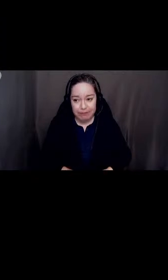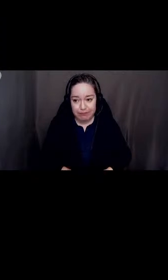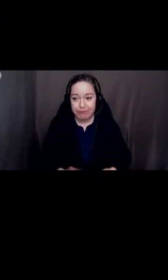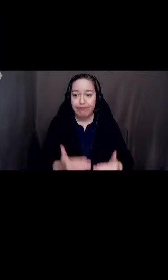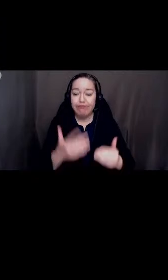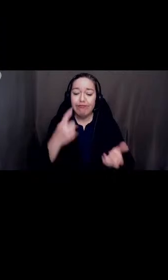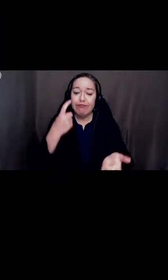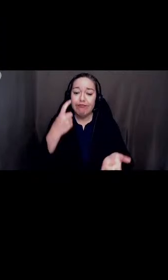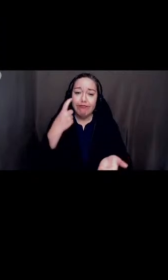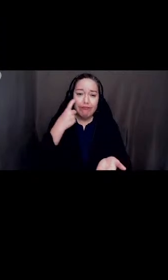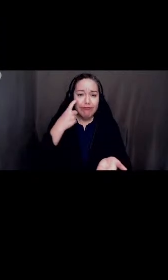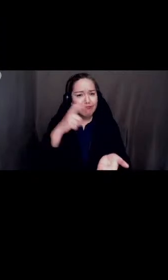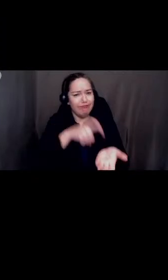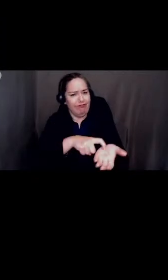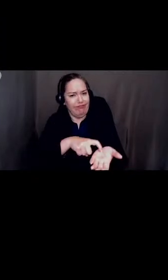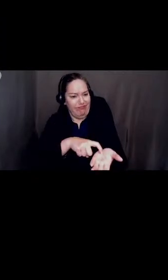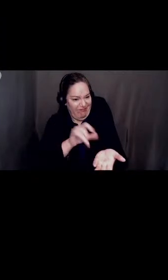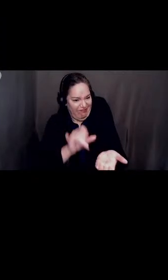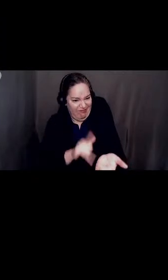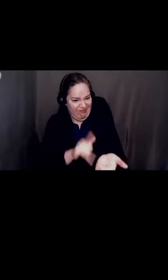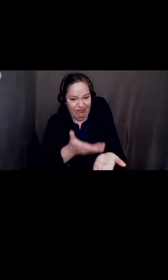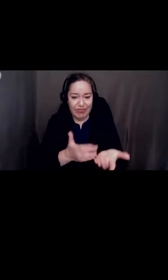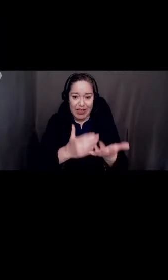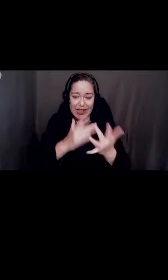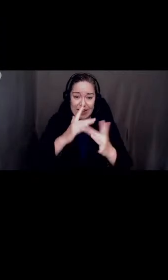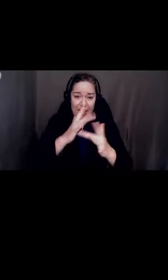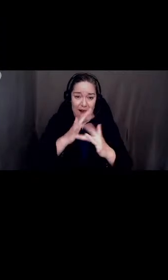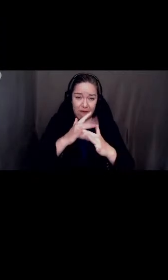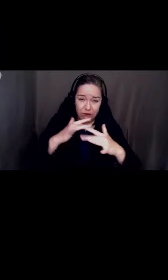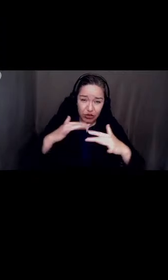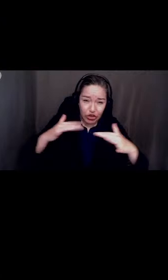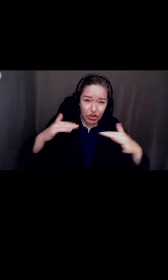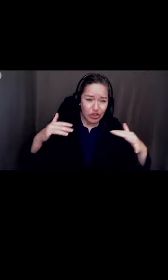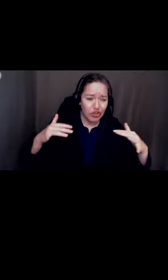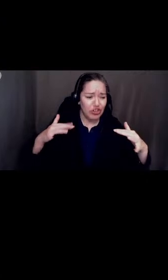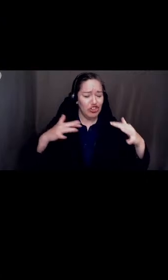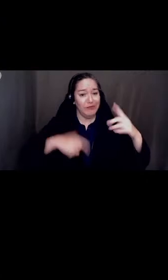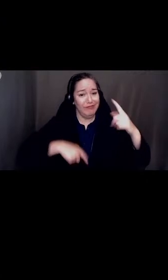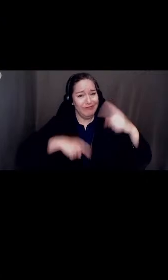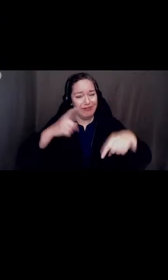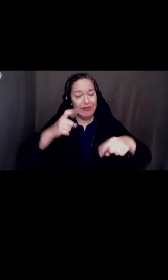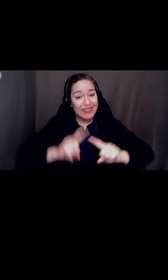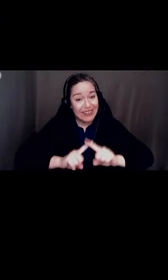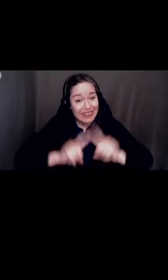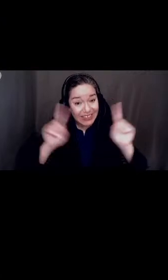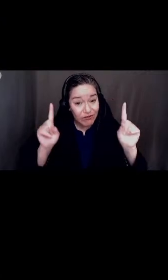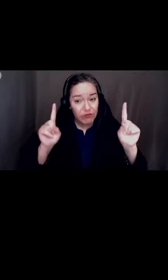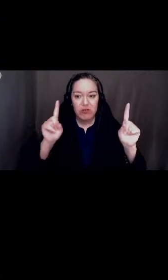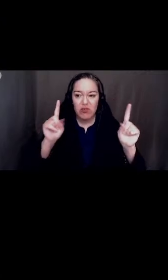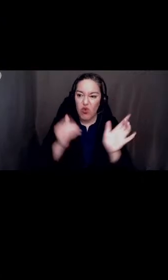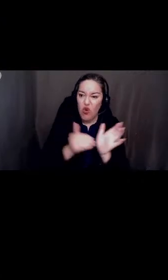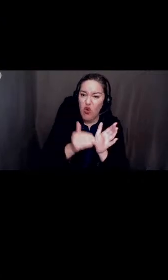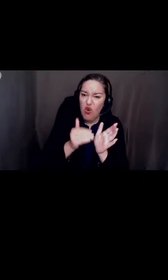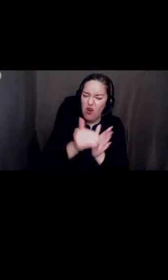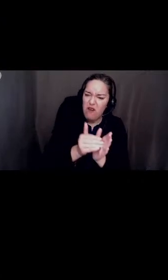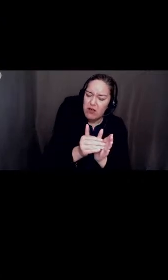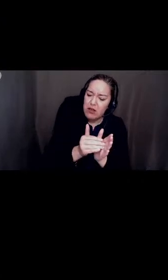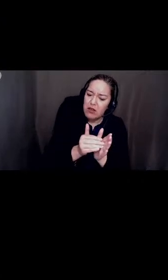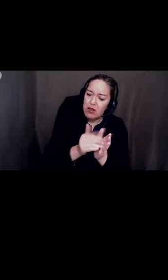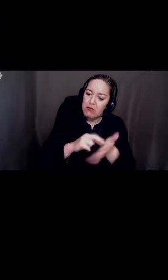Recognition of this diversity or difference often leaves folks feeling in ways